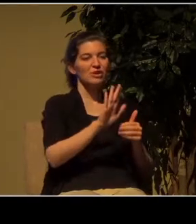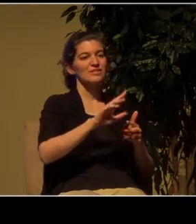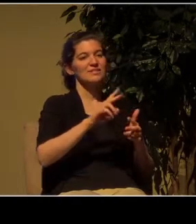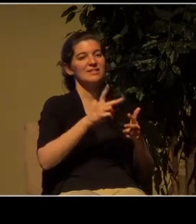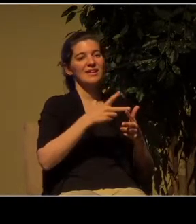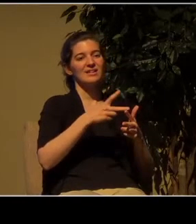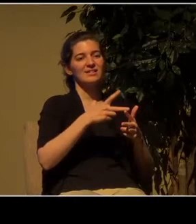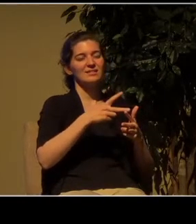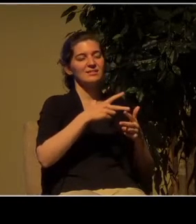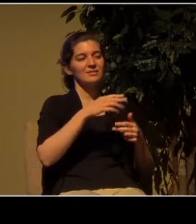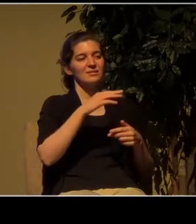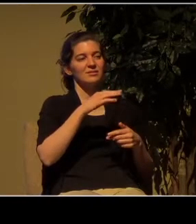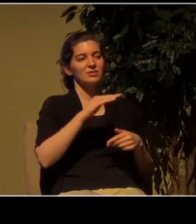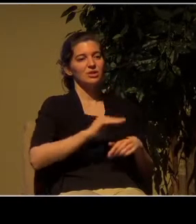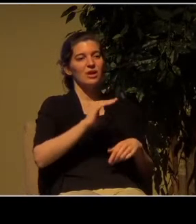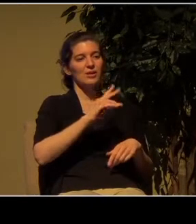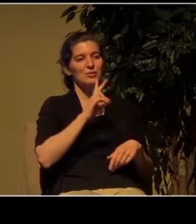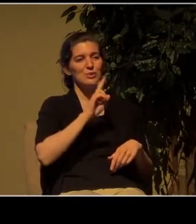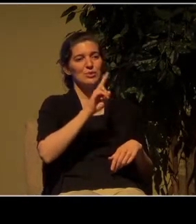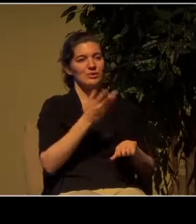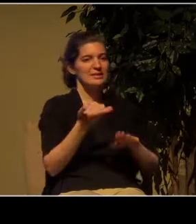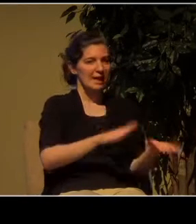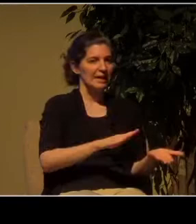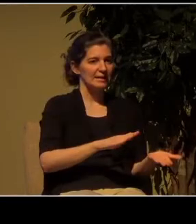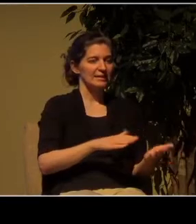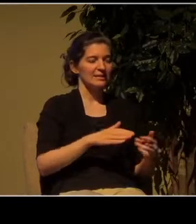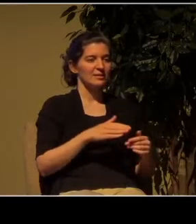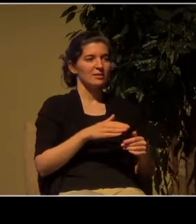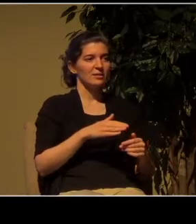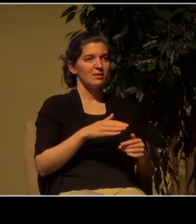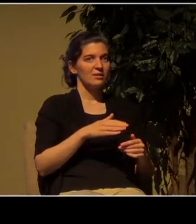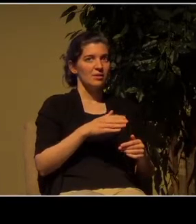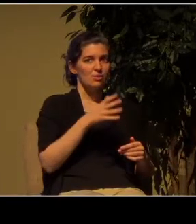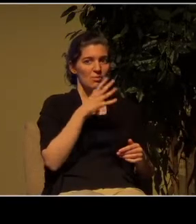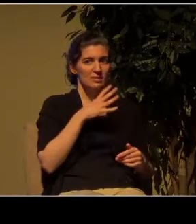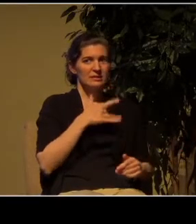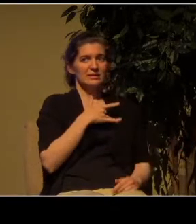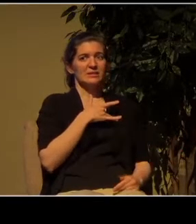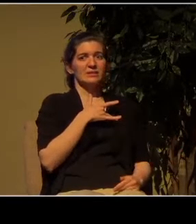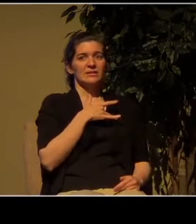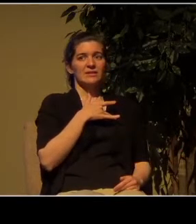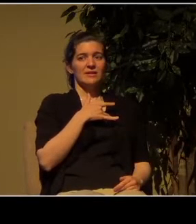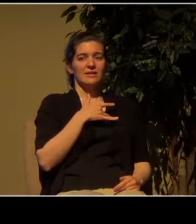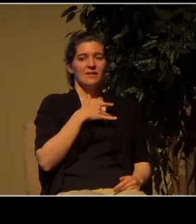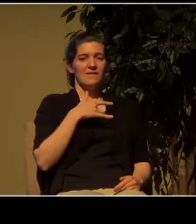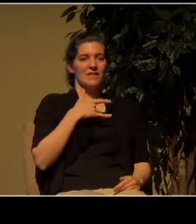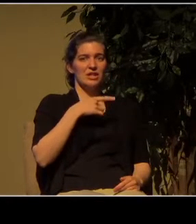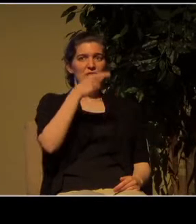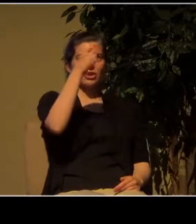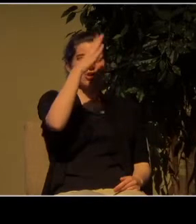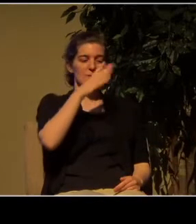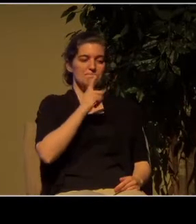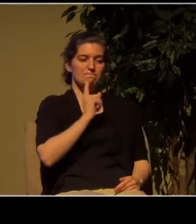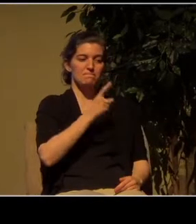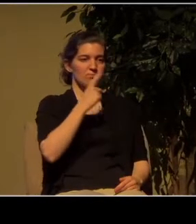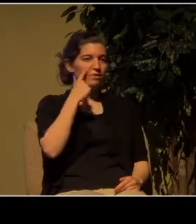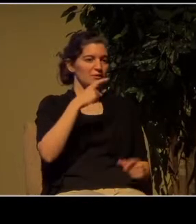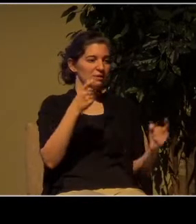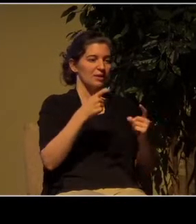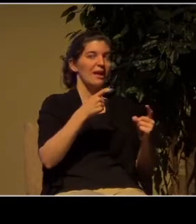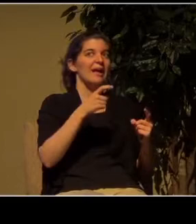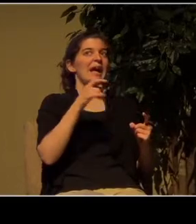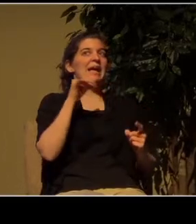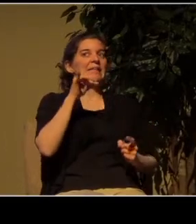died she viewed that as God's correcting discipline in her life and so